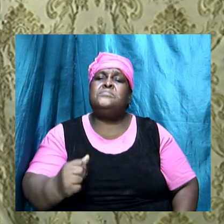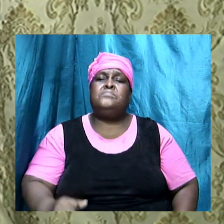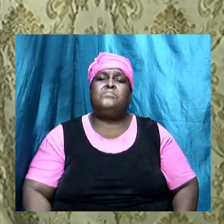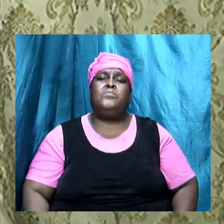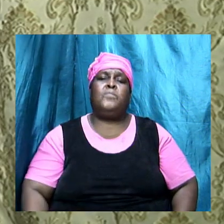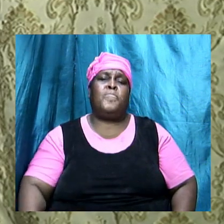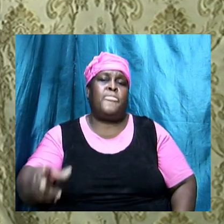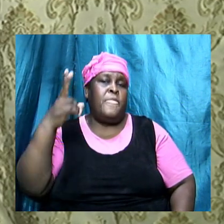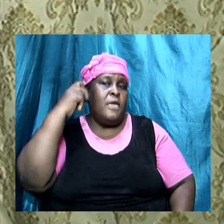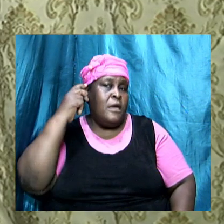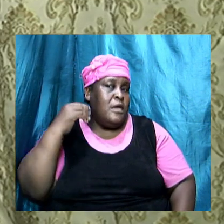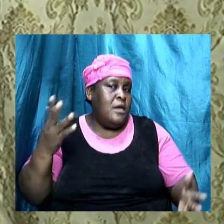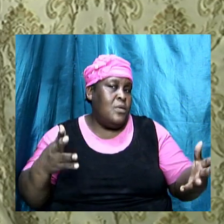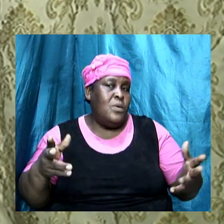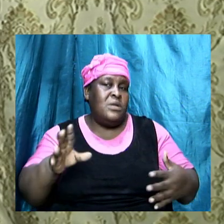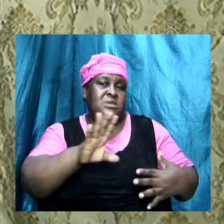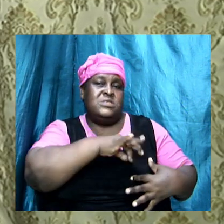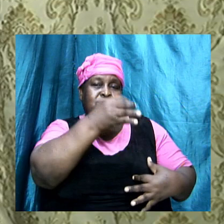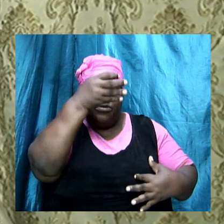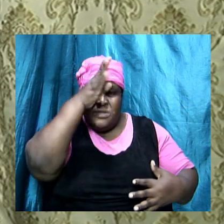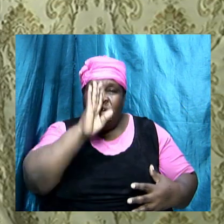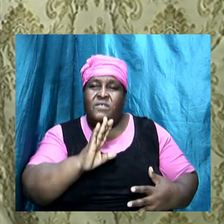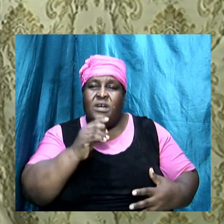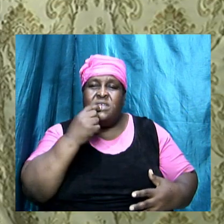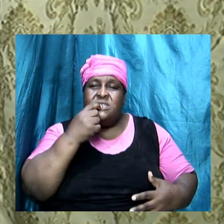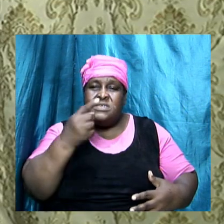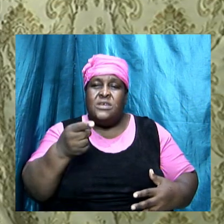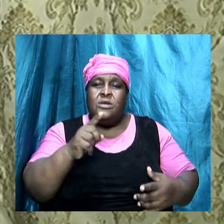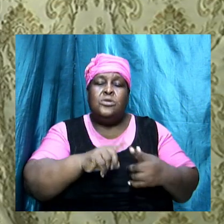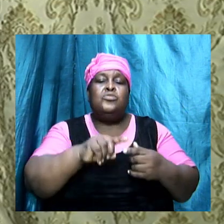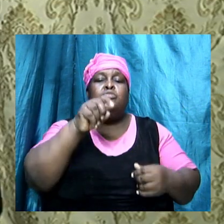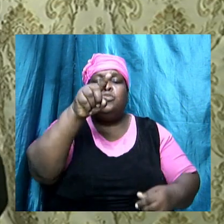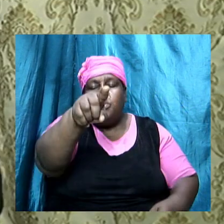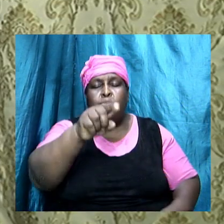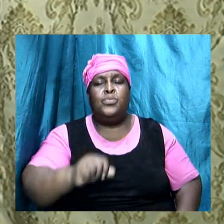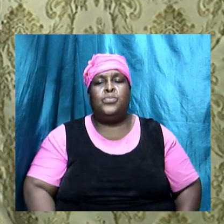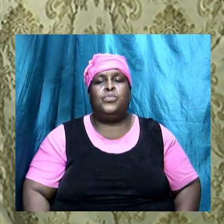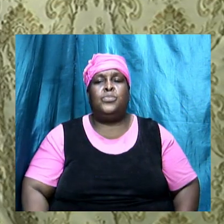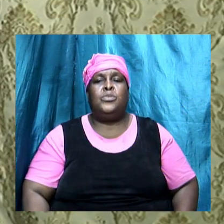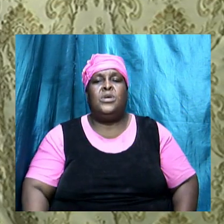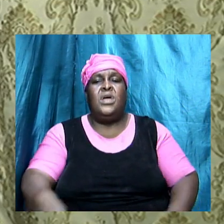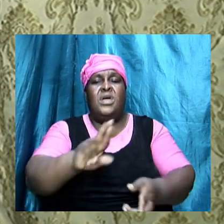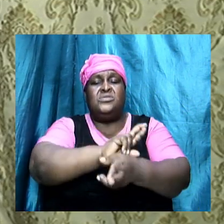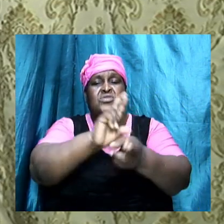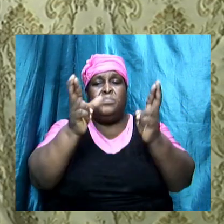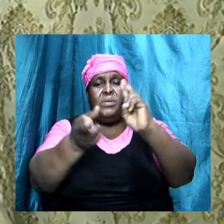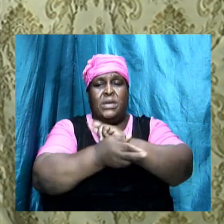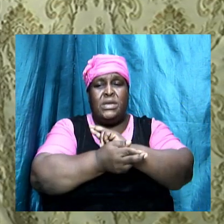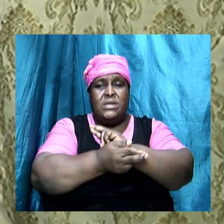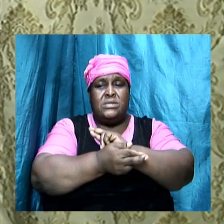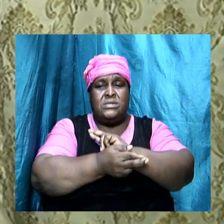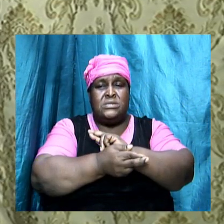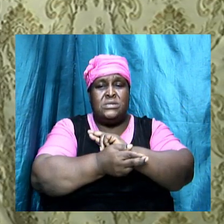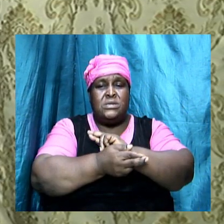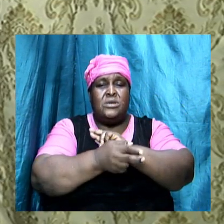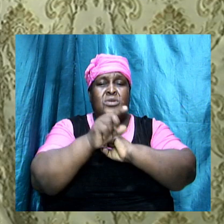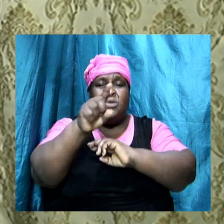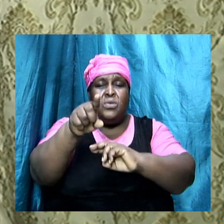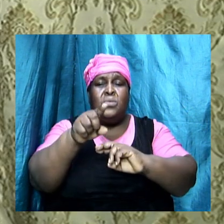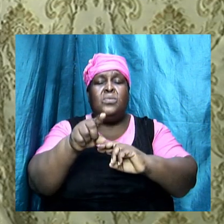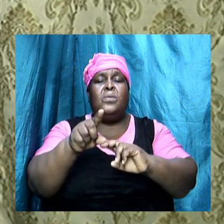hear what the spirit say unto you and if there is repentance you must go to repentance